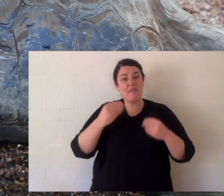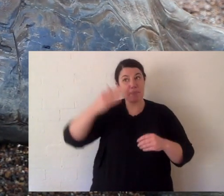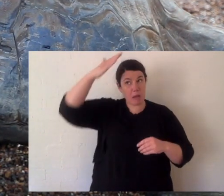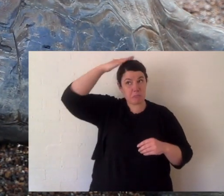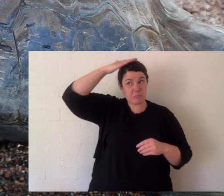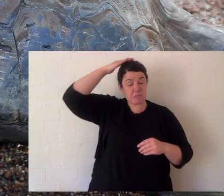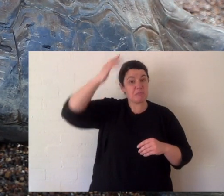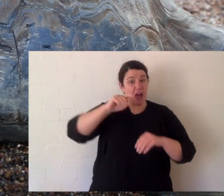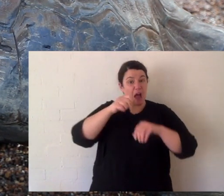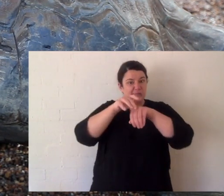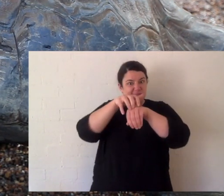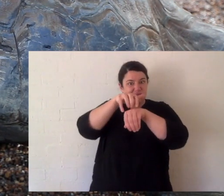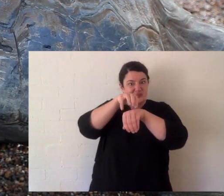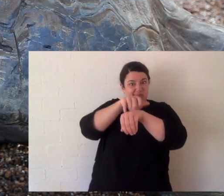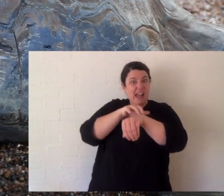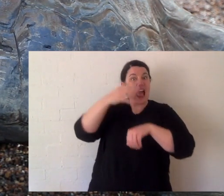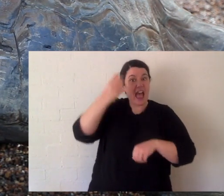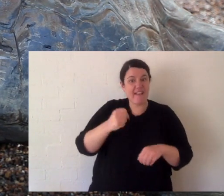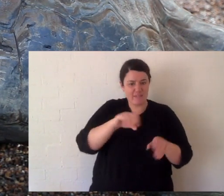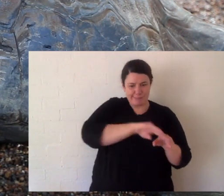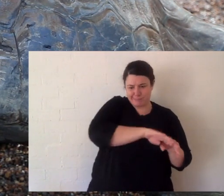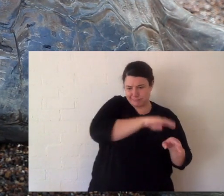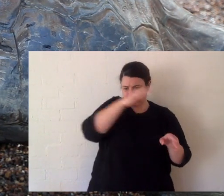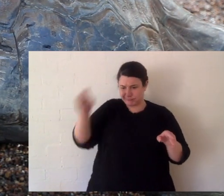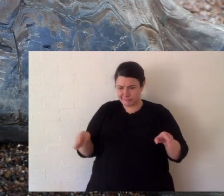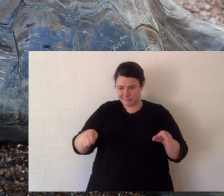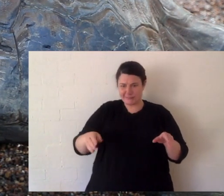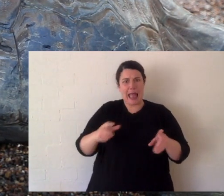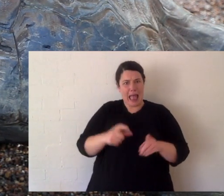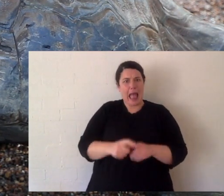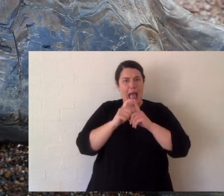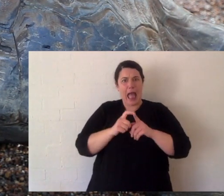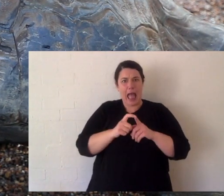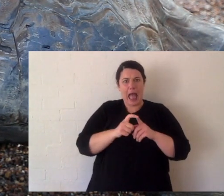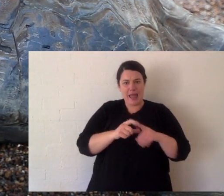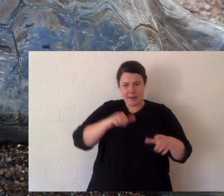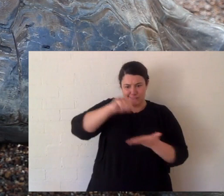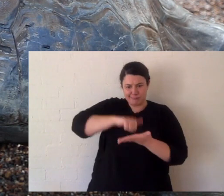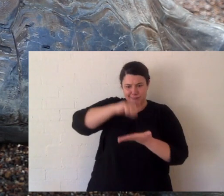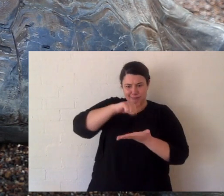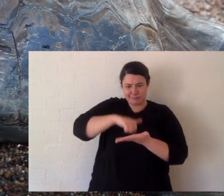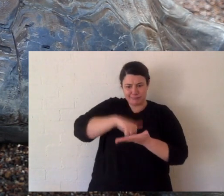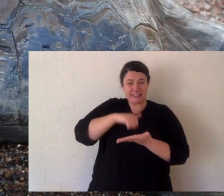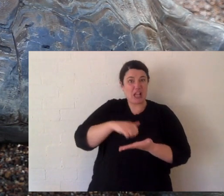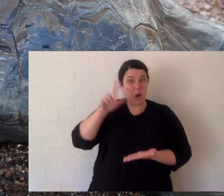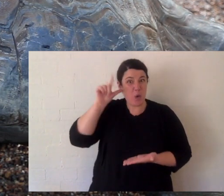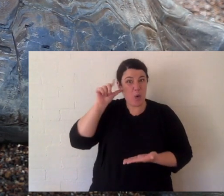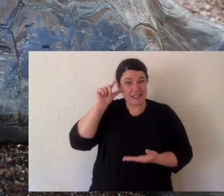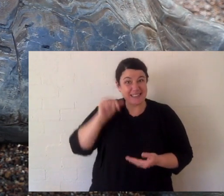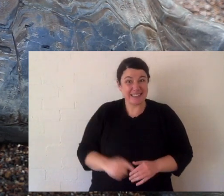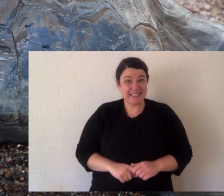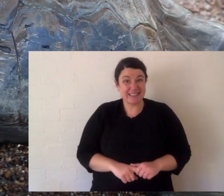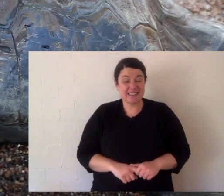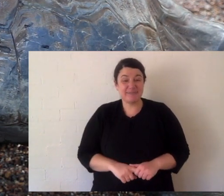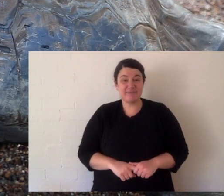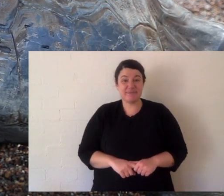but on top of the head, it's really scaly. Look at this big shell. I just tapped my ring on it. Hear that? Now,